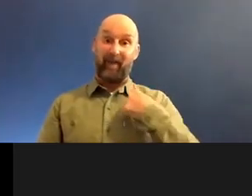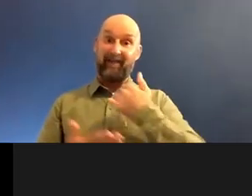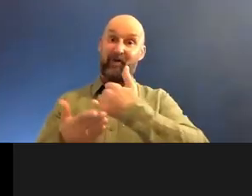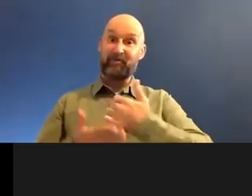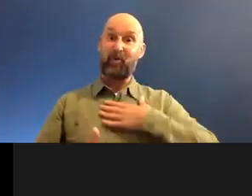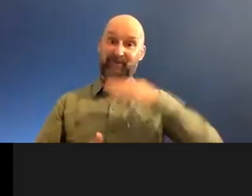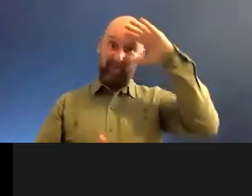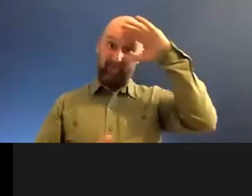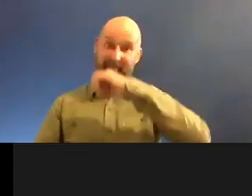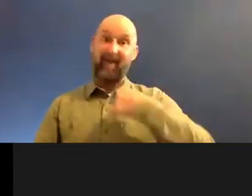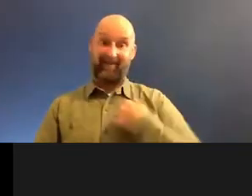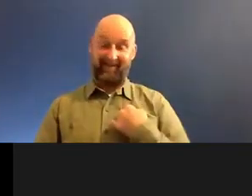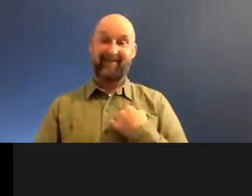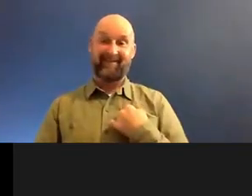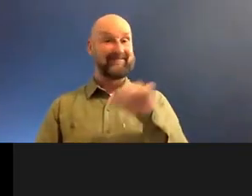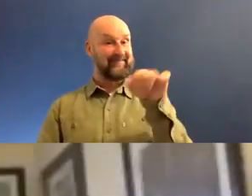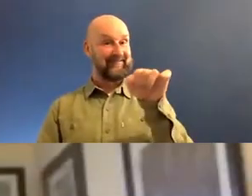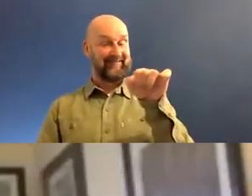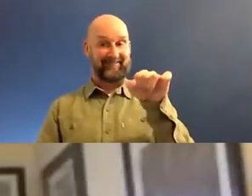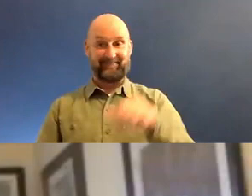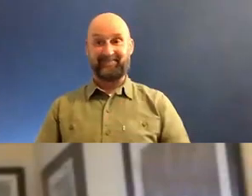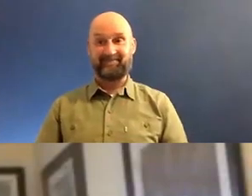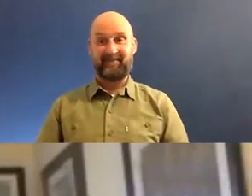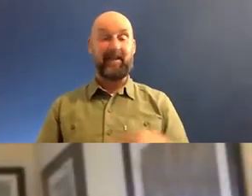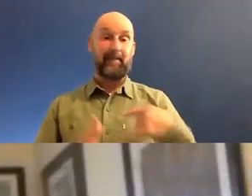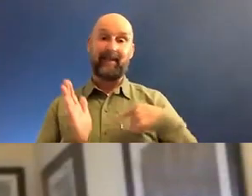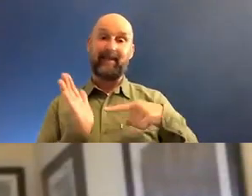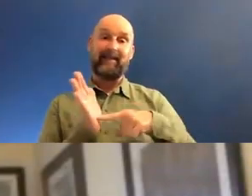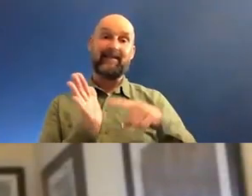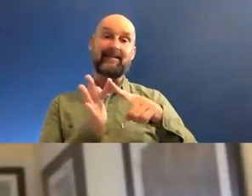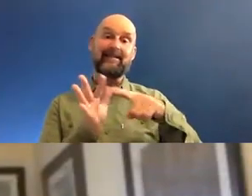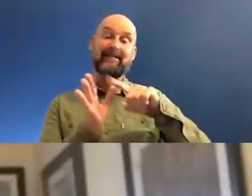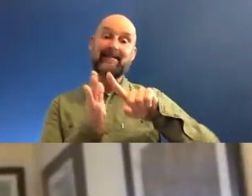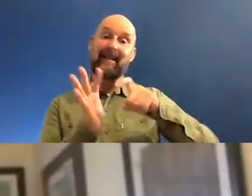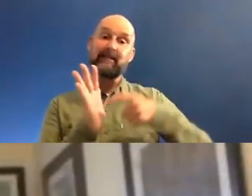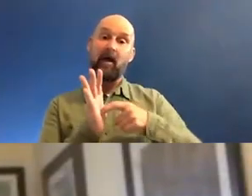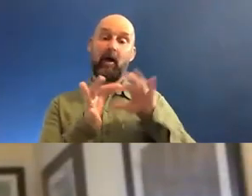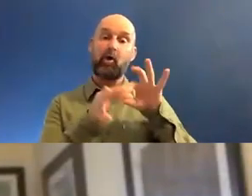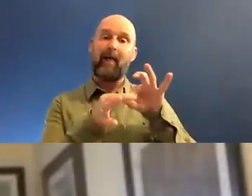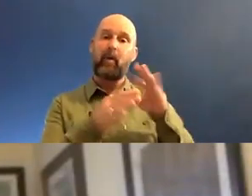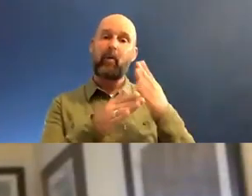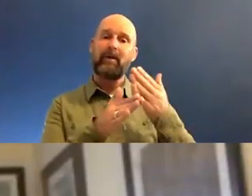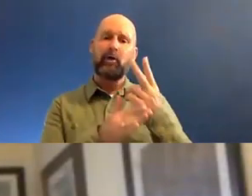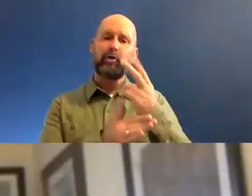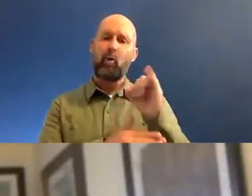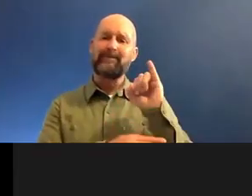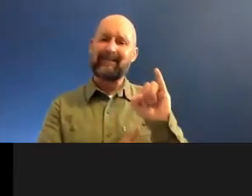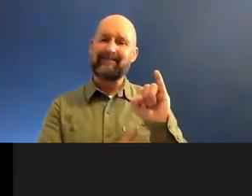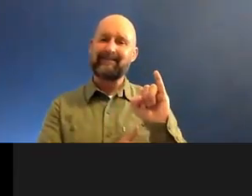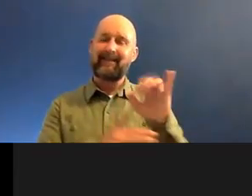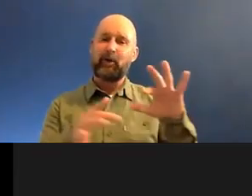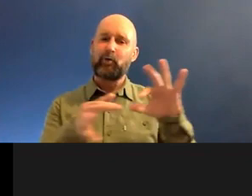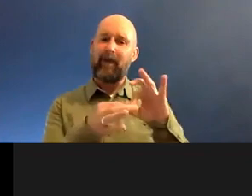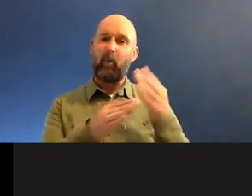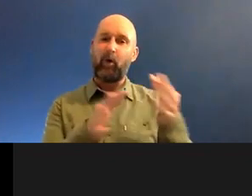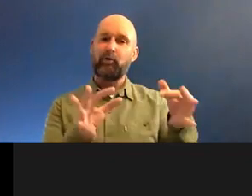if I recall. Yeah. Yeah. We, we, me, and Teeth collaborated in 2006, 2006, was it? Yeah, something